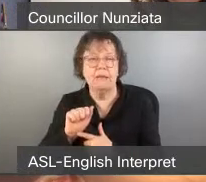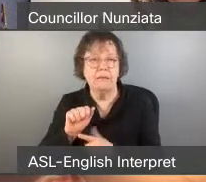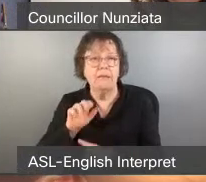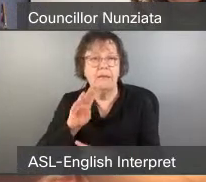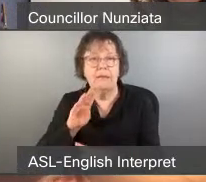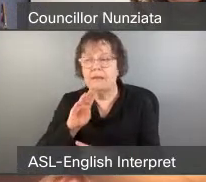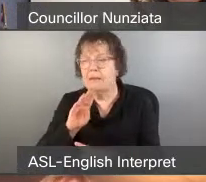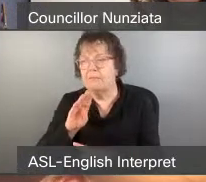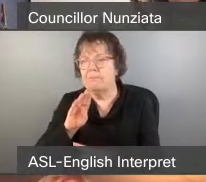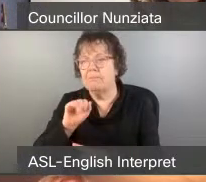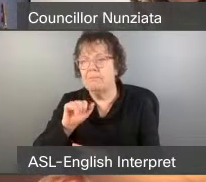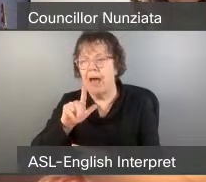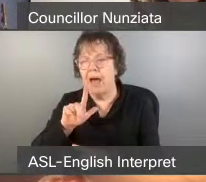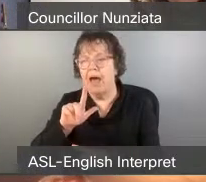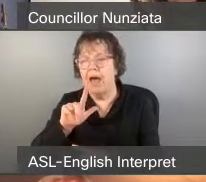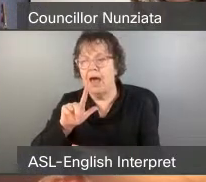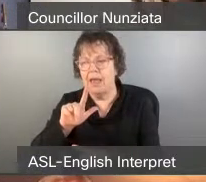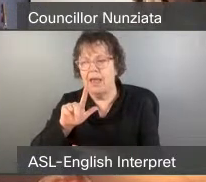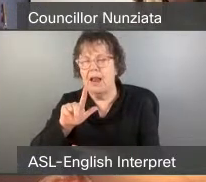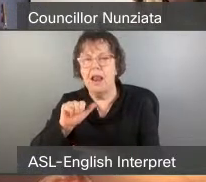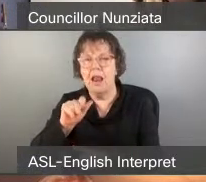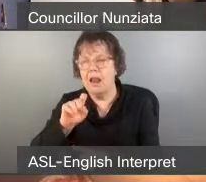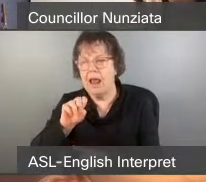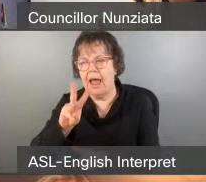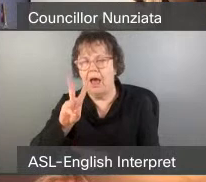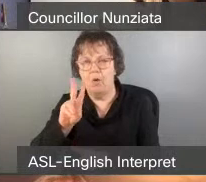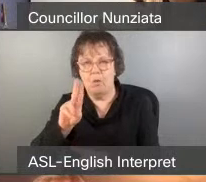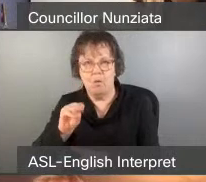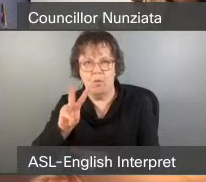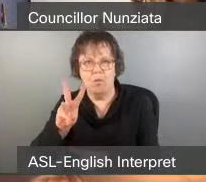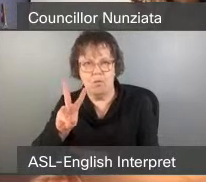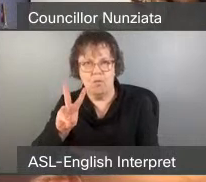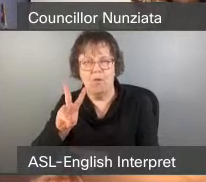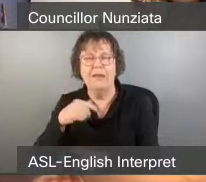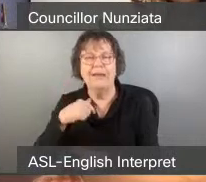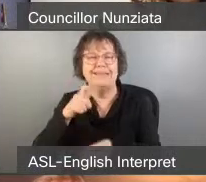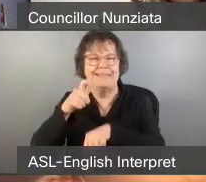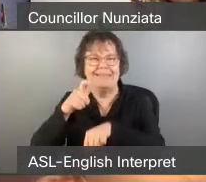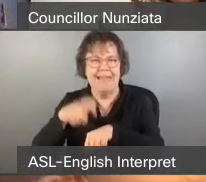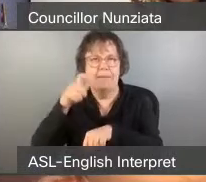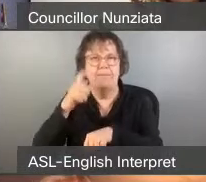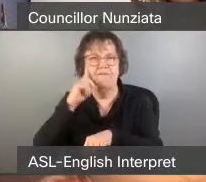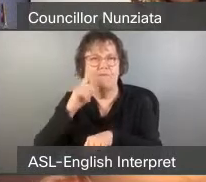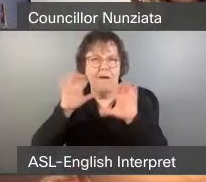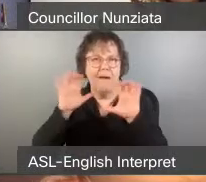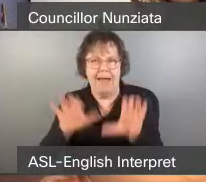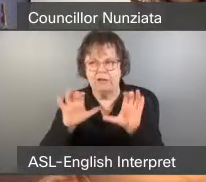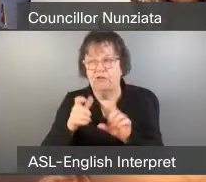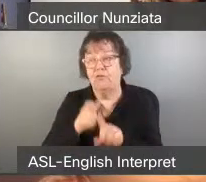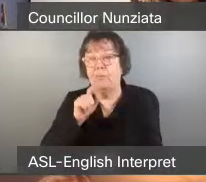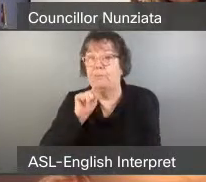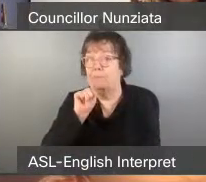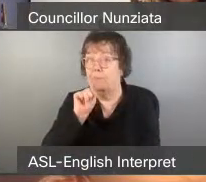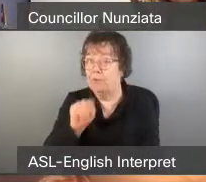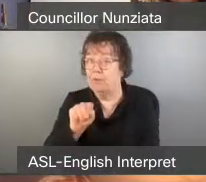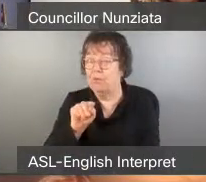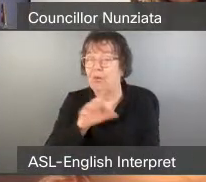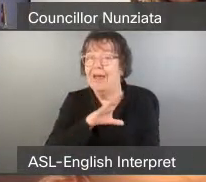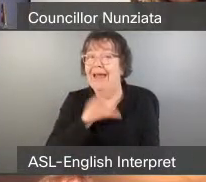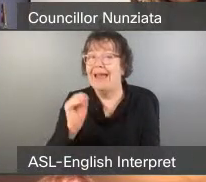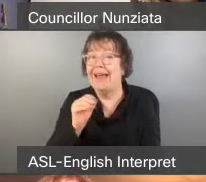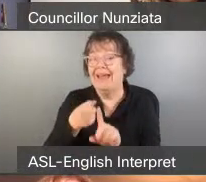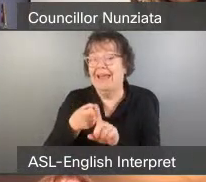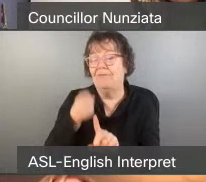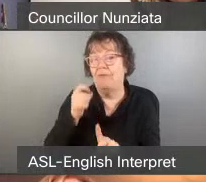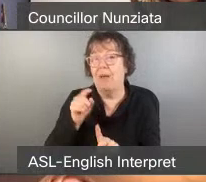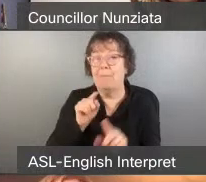saying, and I quote, deep systemic change, it is time for action from you. And for the lot